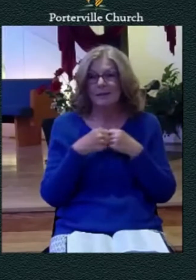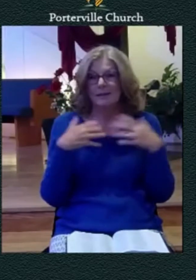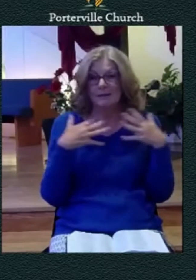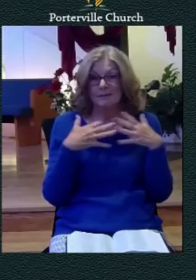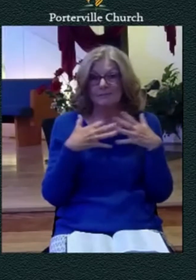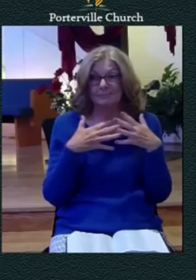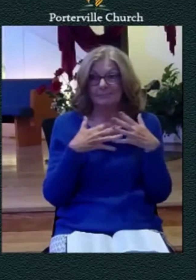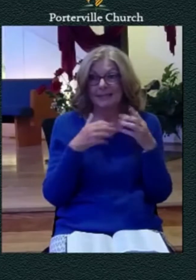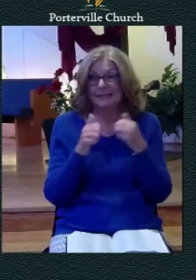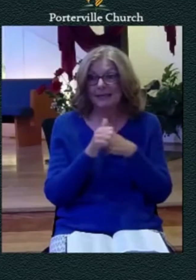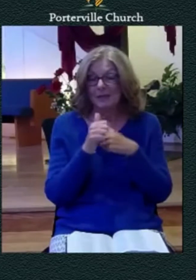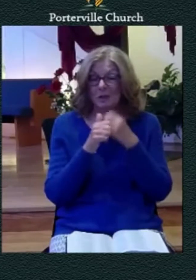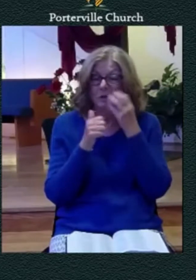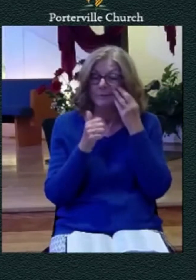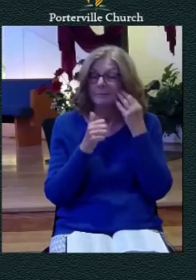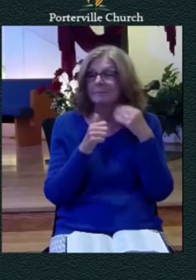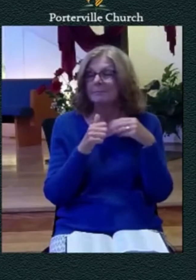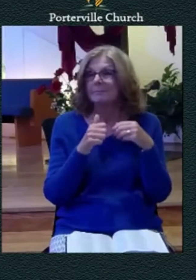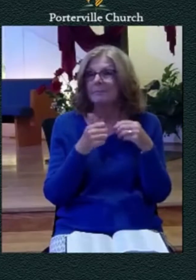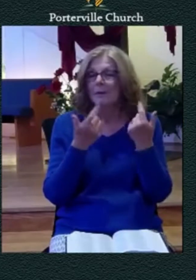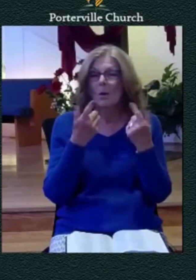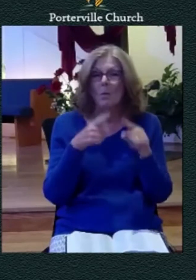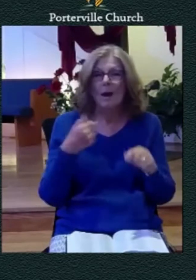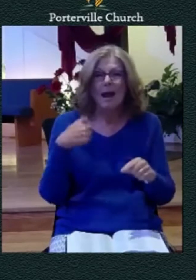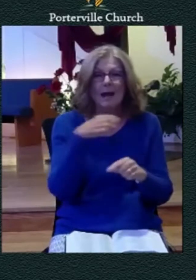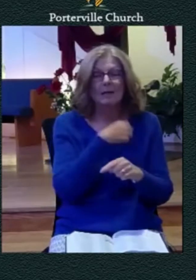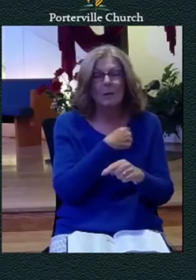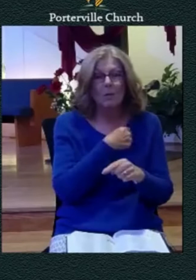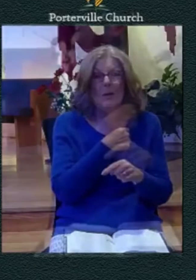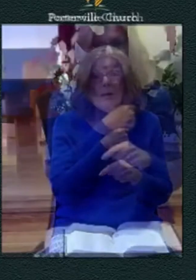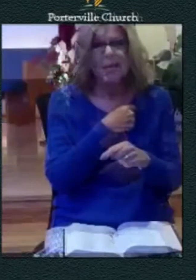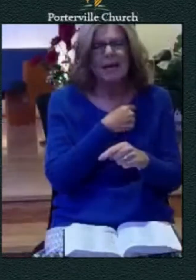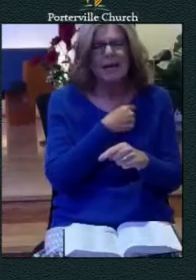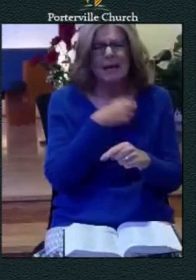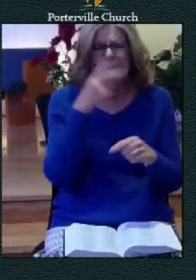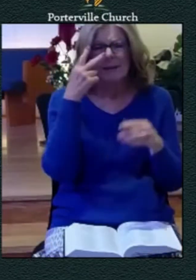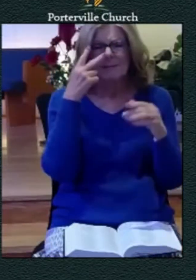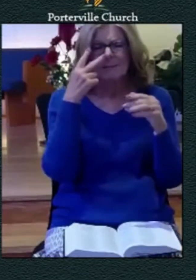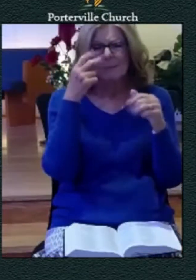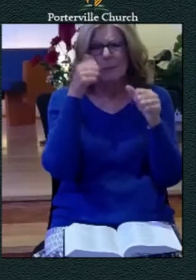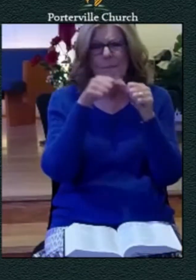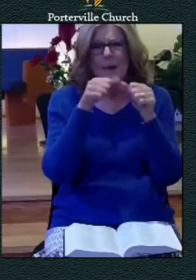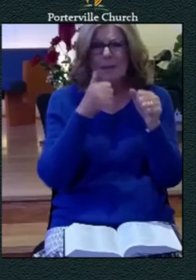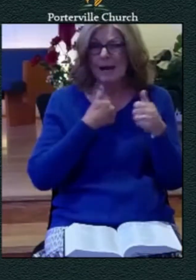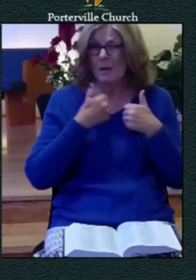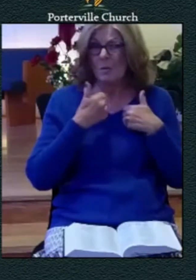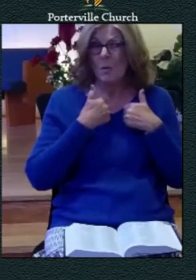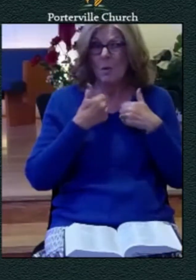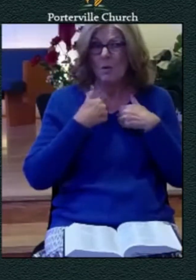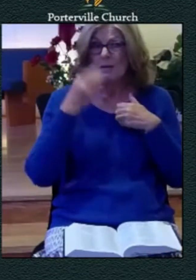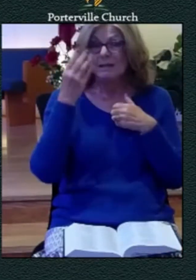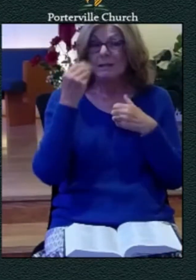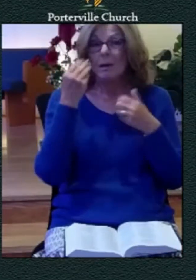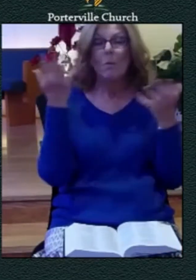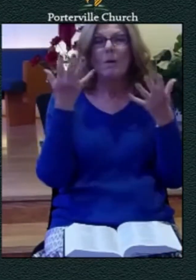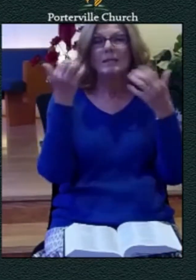all of us as as we reflect on our own experiences the great danger here is that the doubts